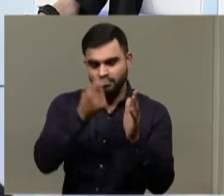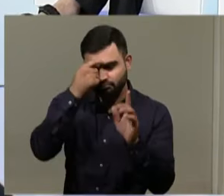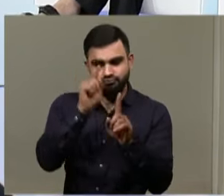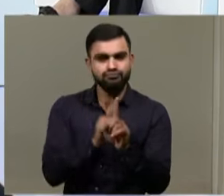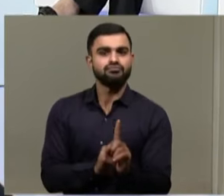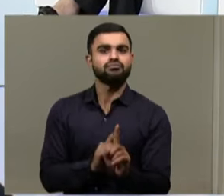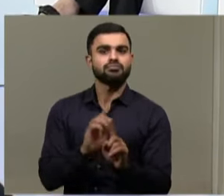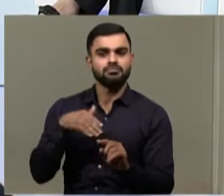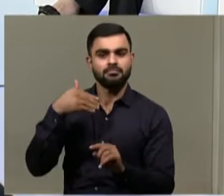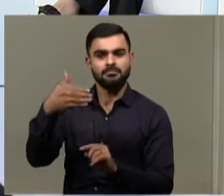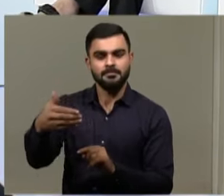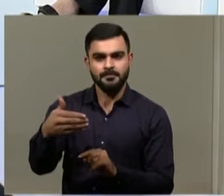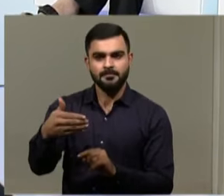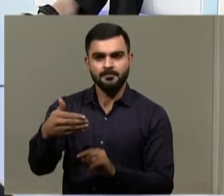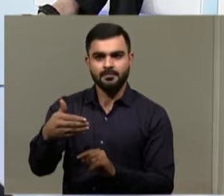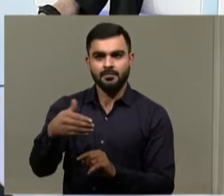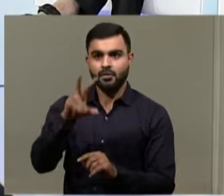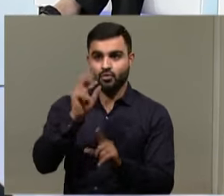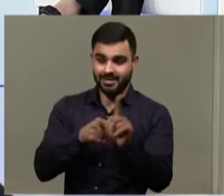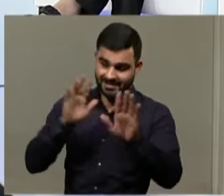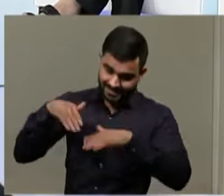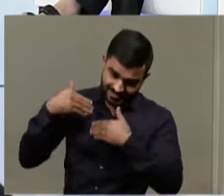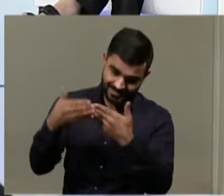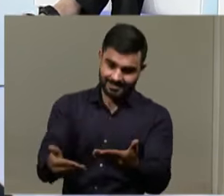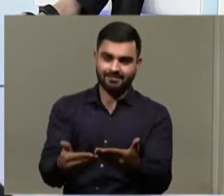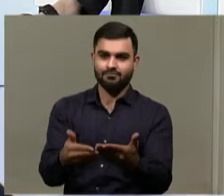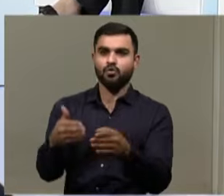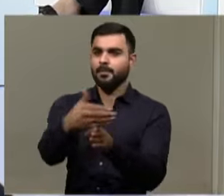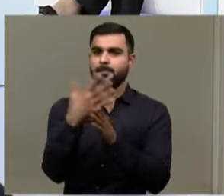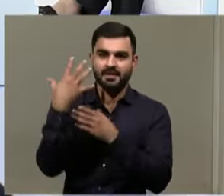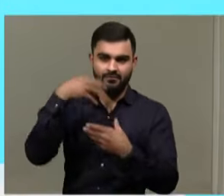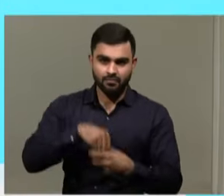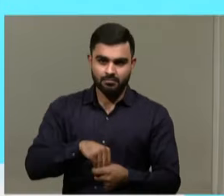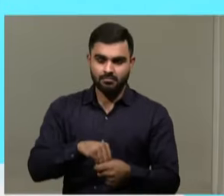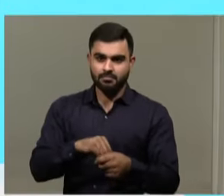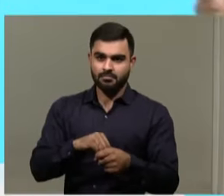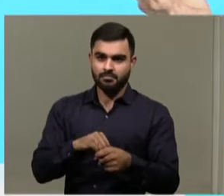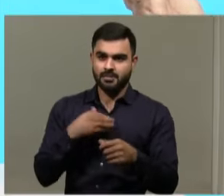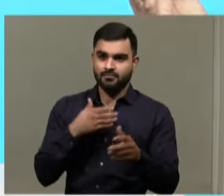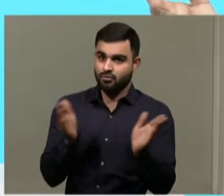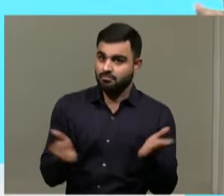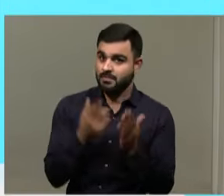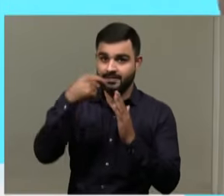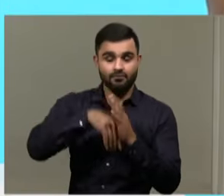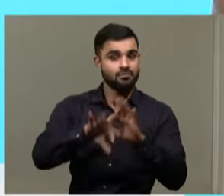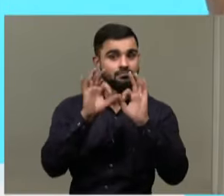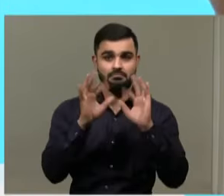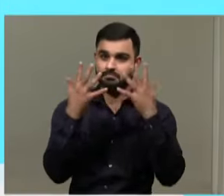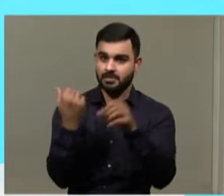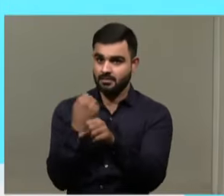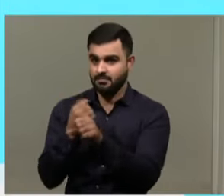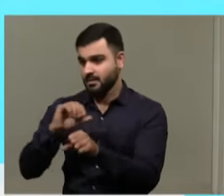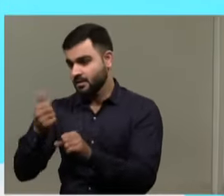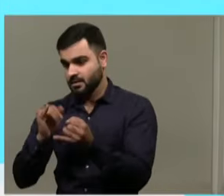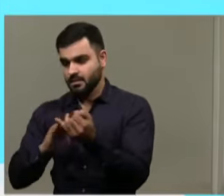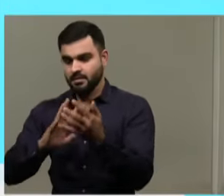extensively over my career of 20 years, which is why this partnership I think works so well. deep appreciation for all that and even Samarth